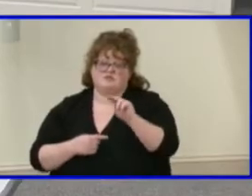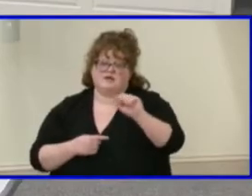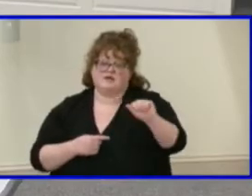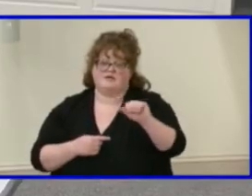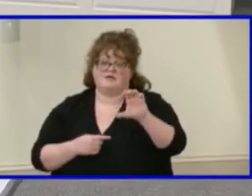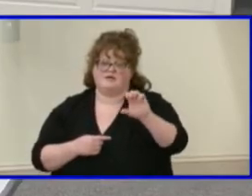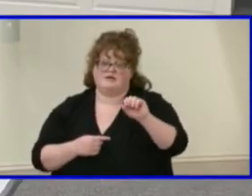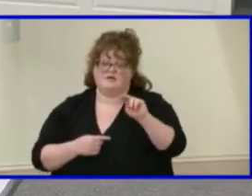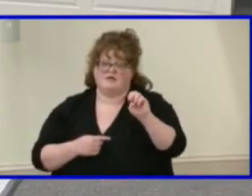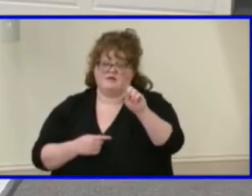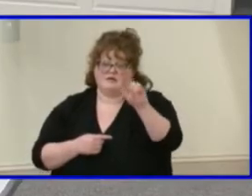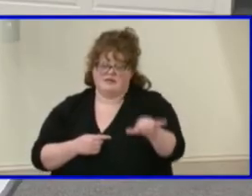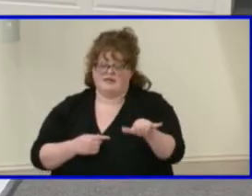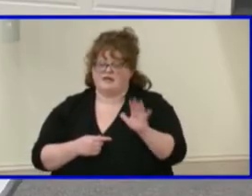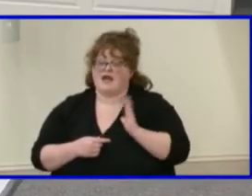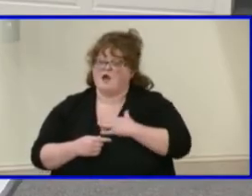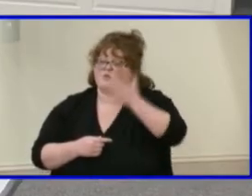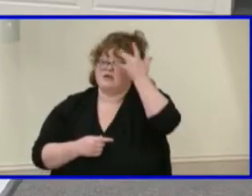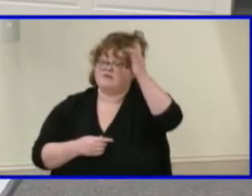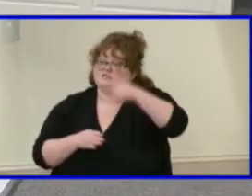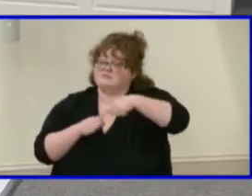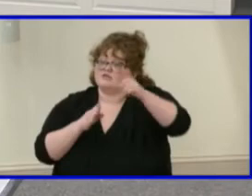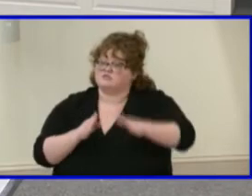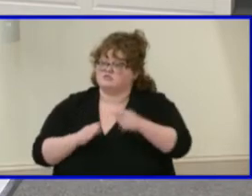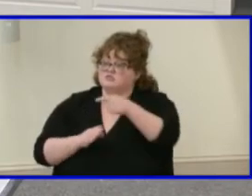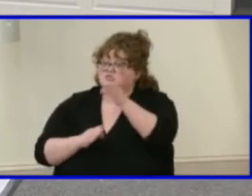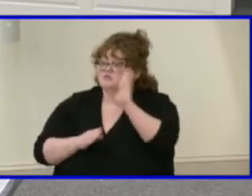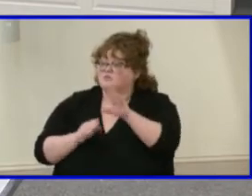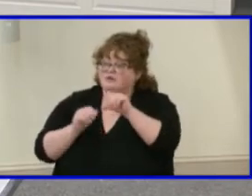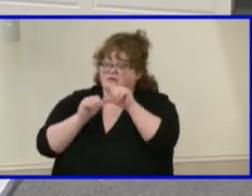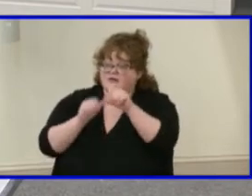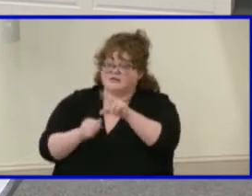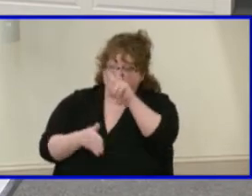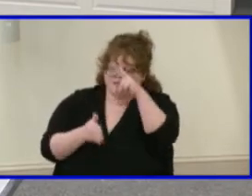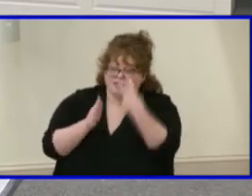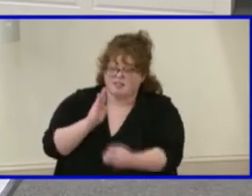specialist, who will continue our dive into the data.